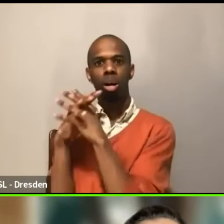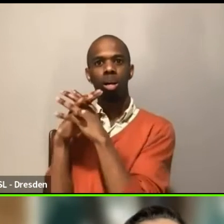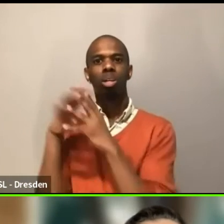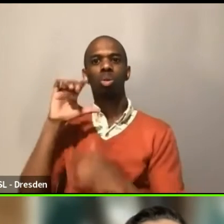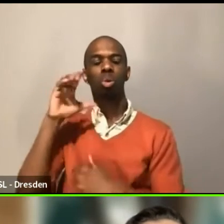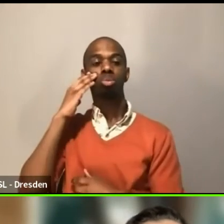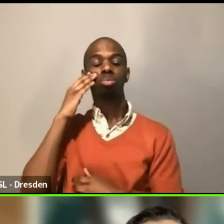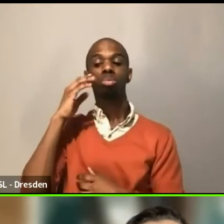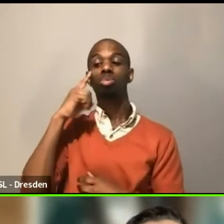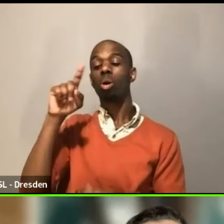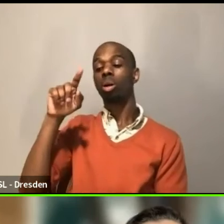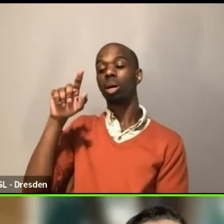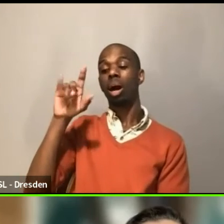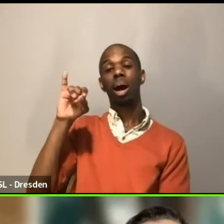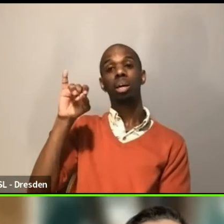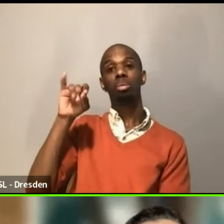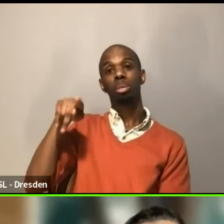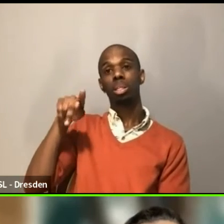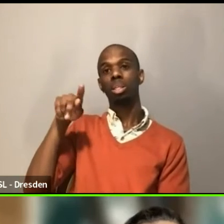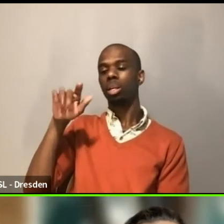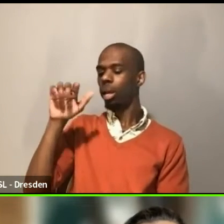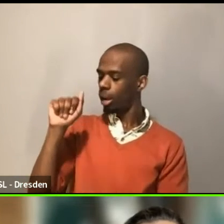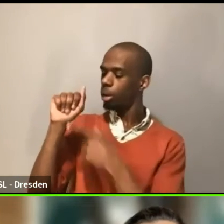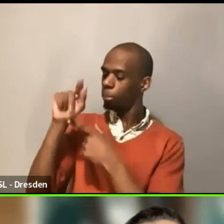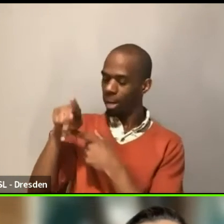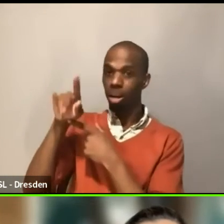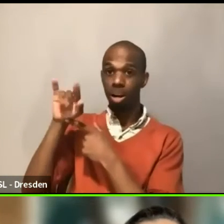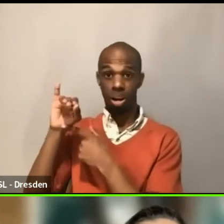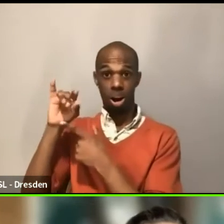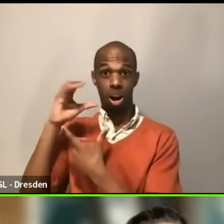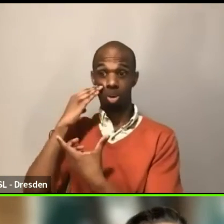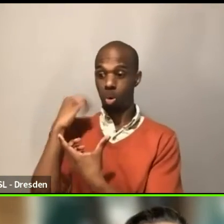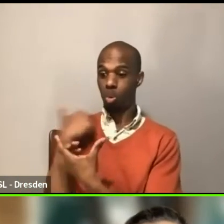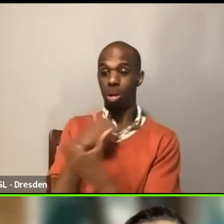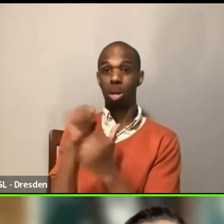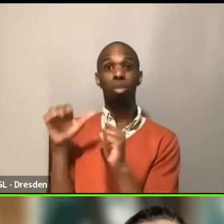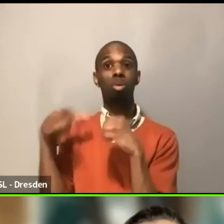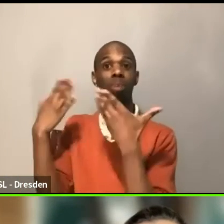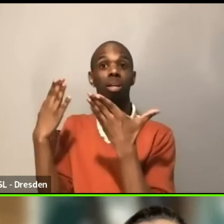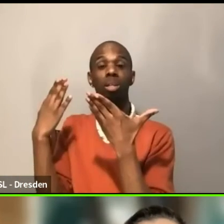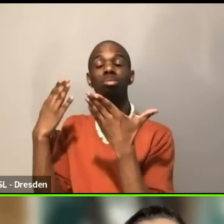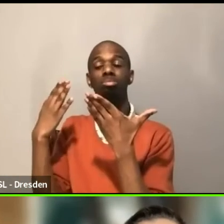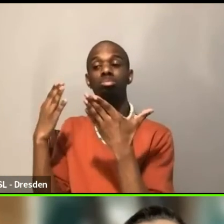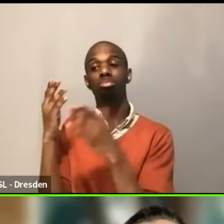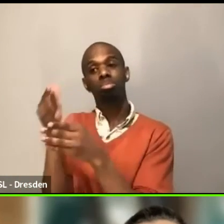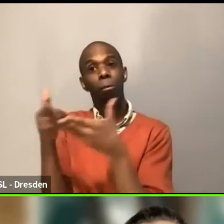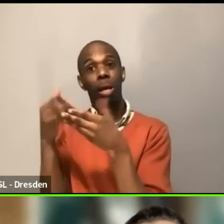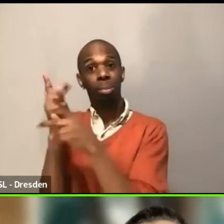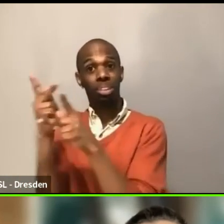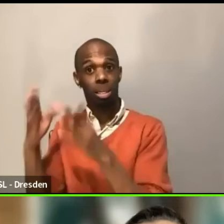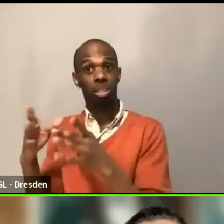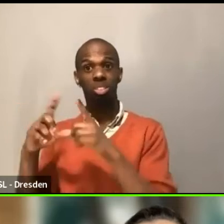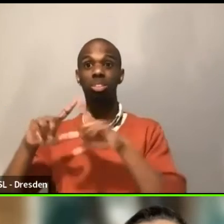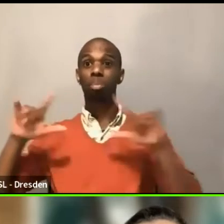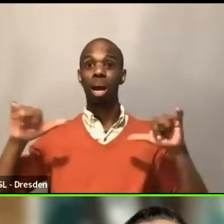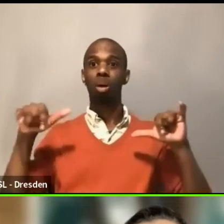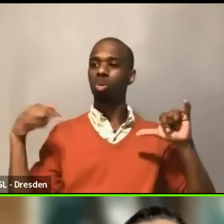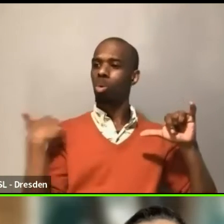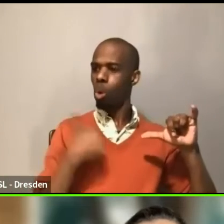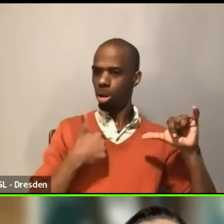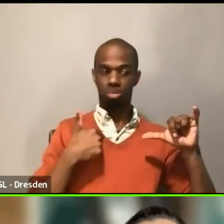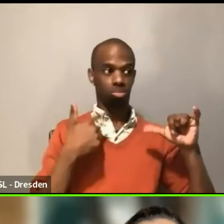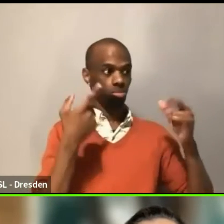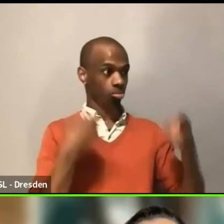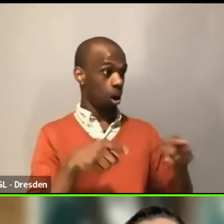we provided a babysitting during auditions for our open call. And then also for our callbacks